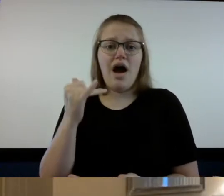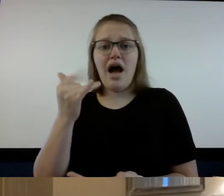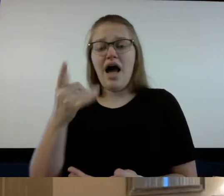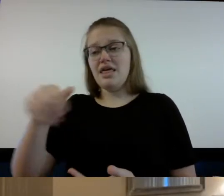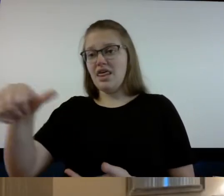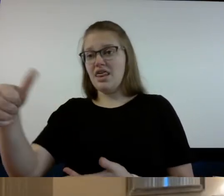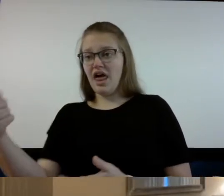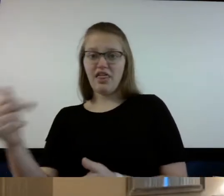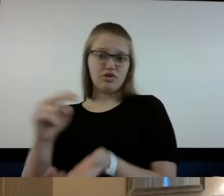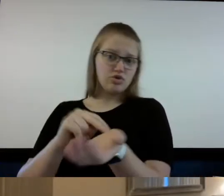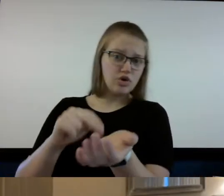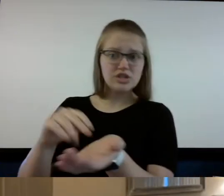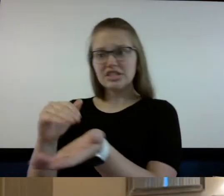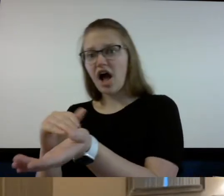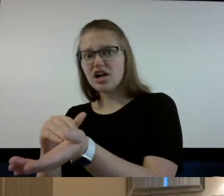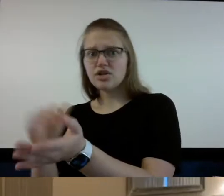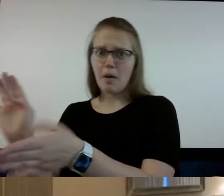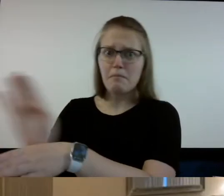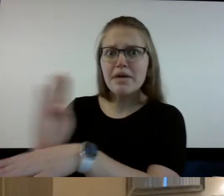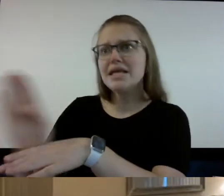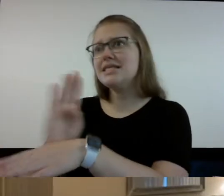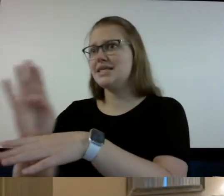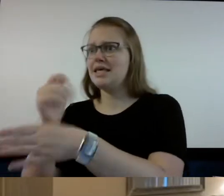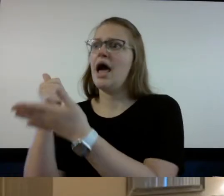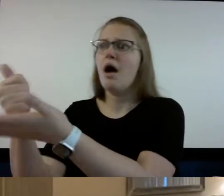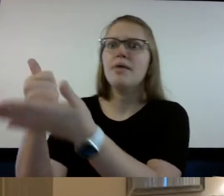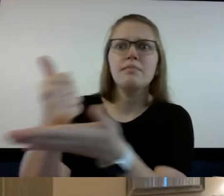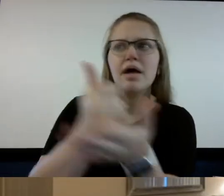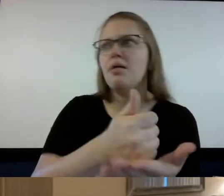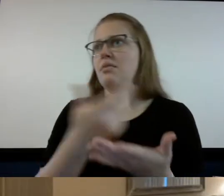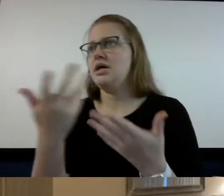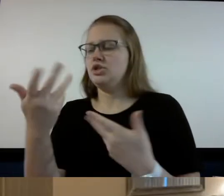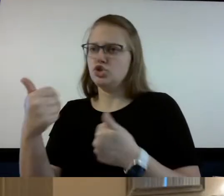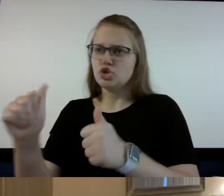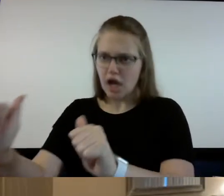on lifeline or fighting for their life